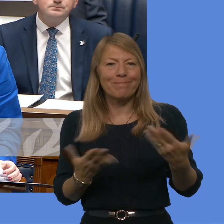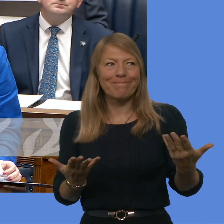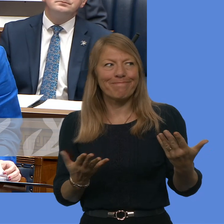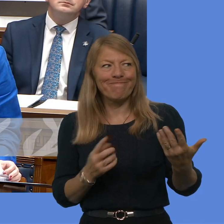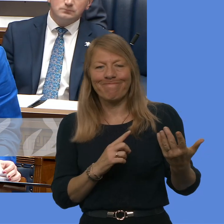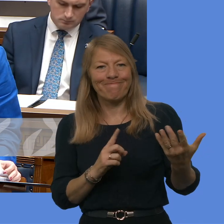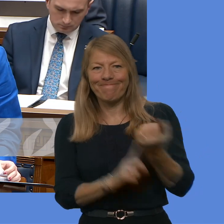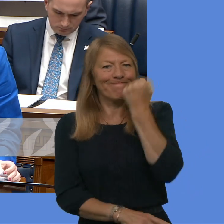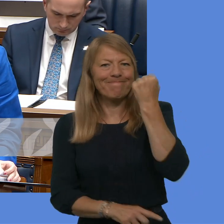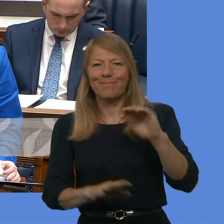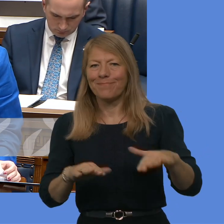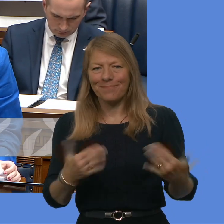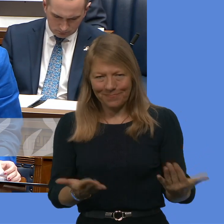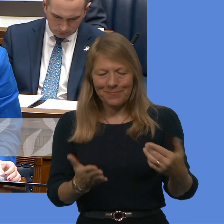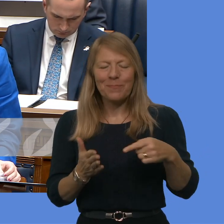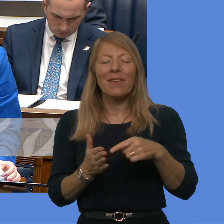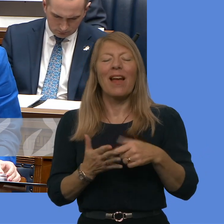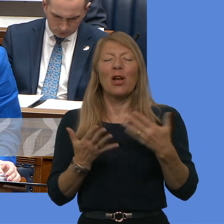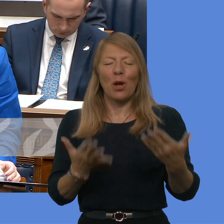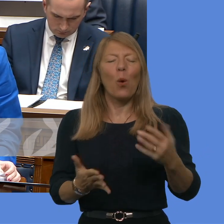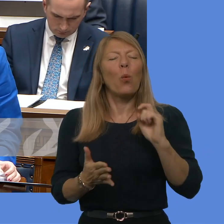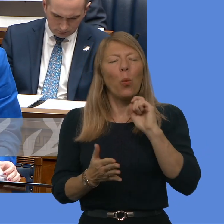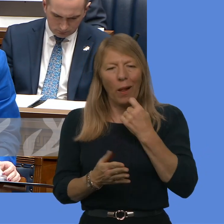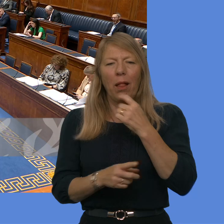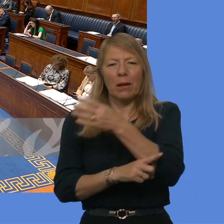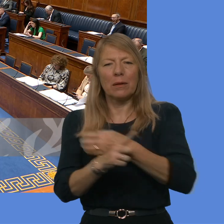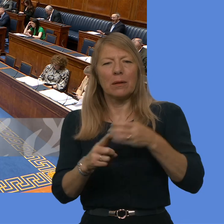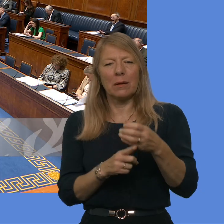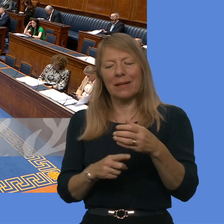be filled on an interim basis through an internal temporary promotion opportunity.